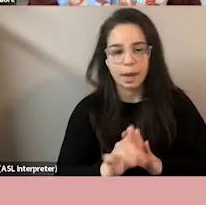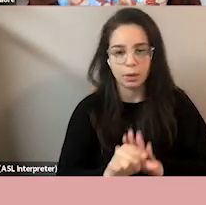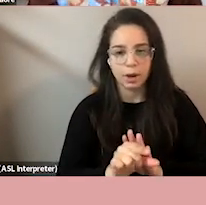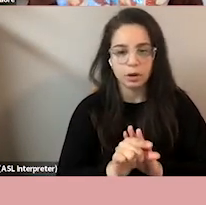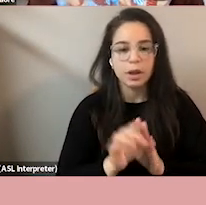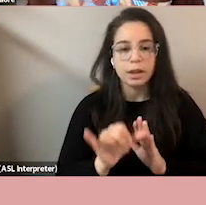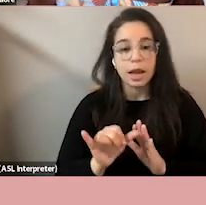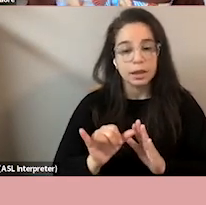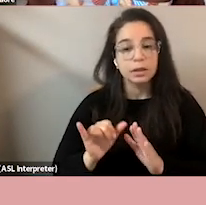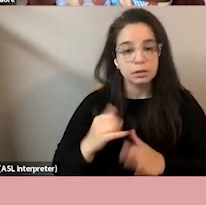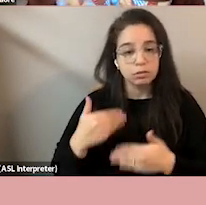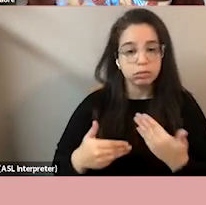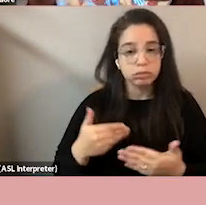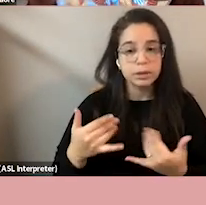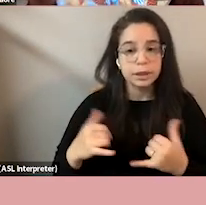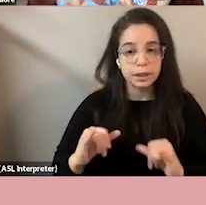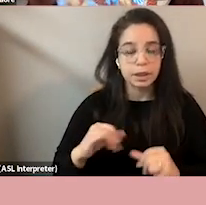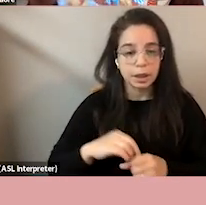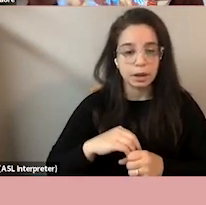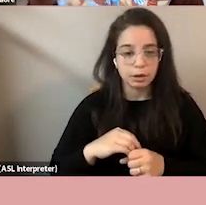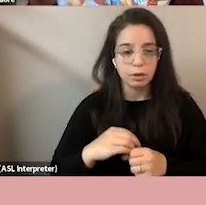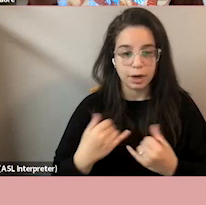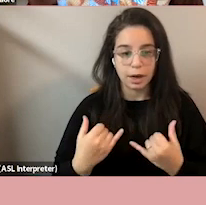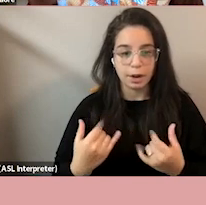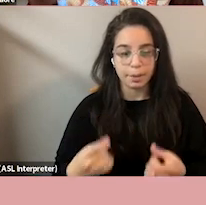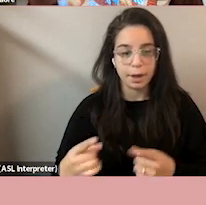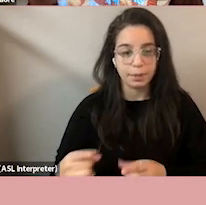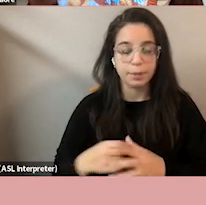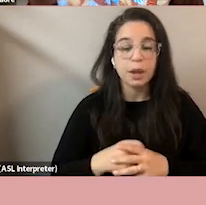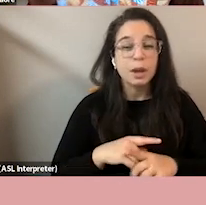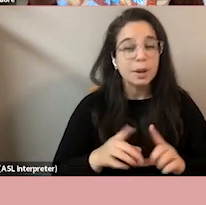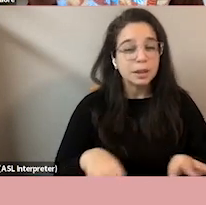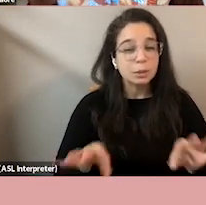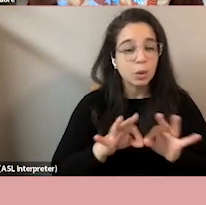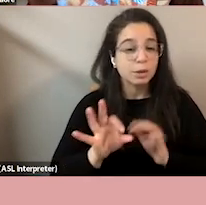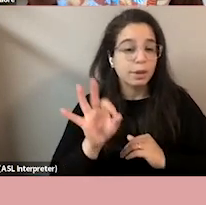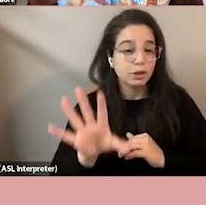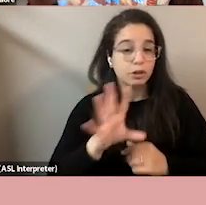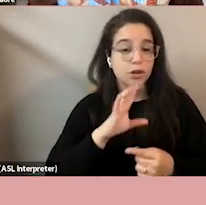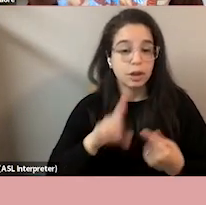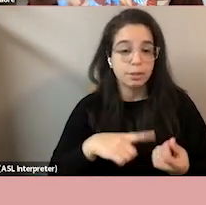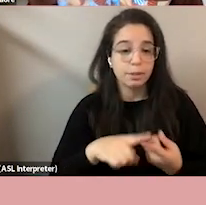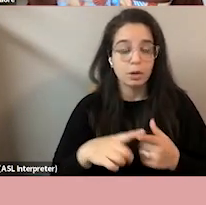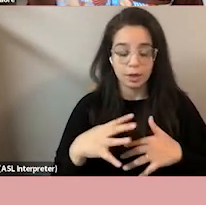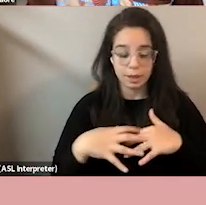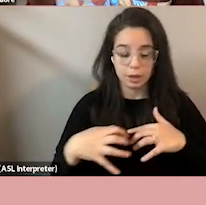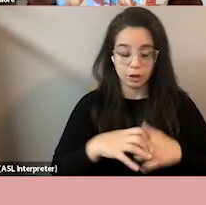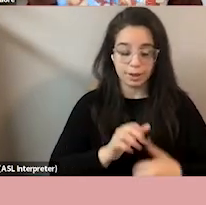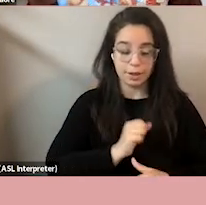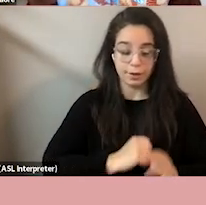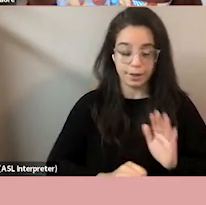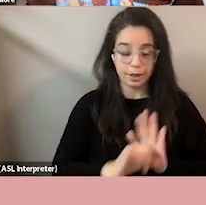underway um but very important to mention that when it comes to uh indigenous self-identification